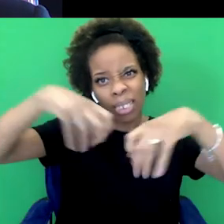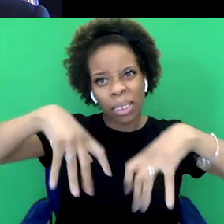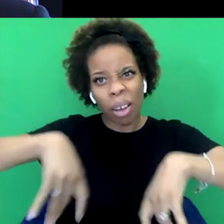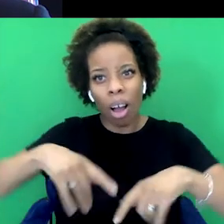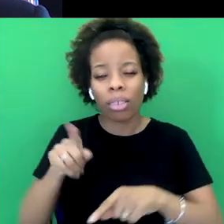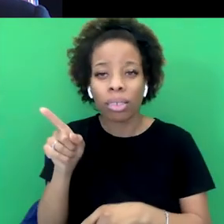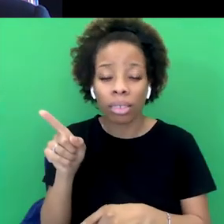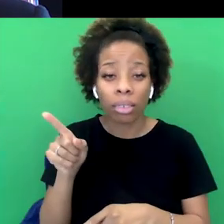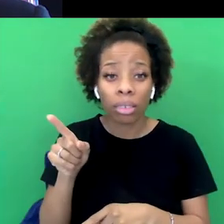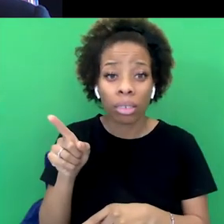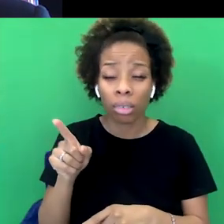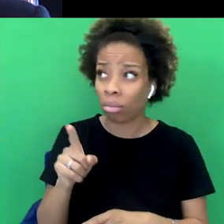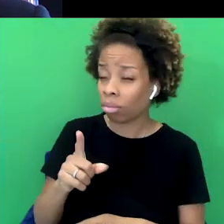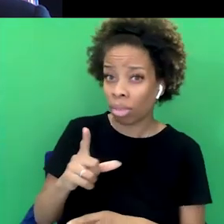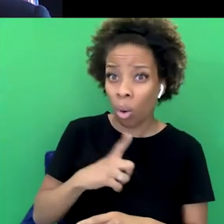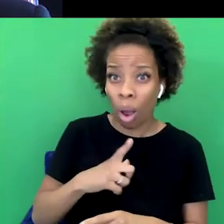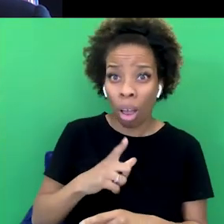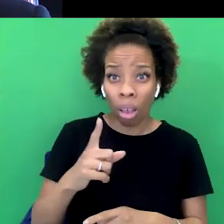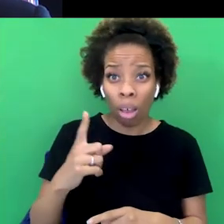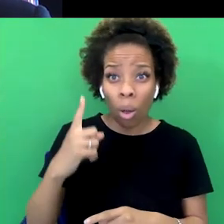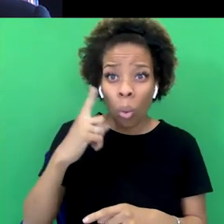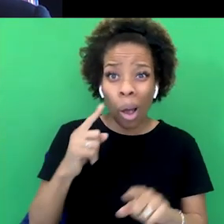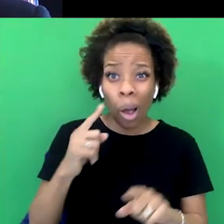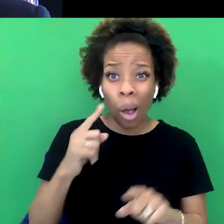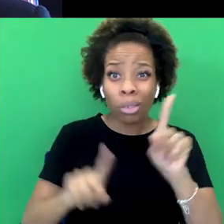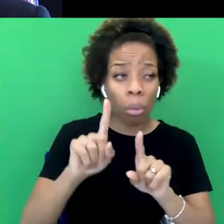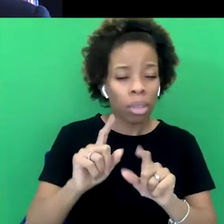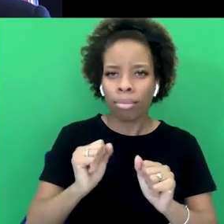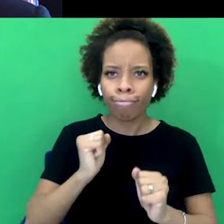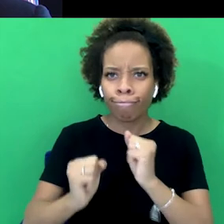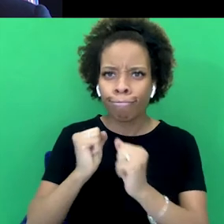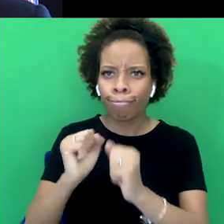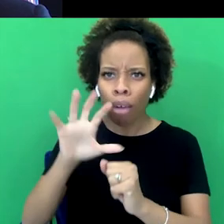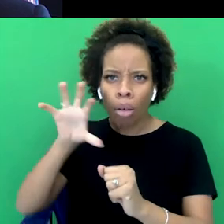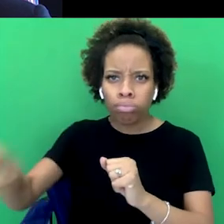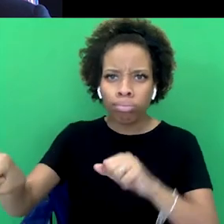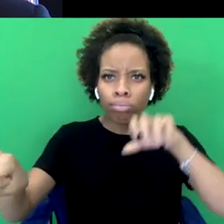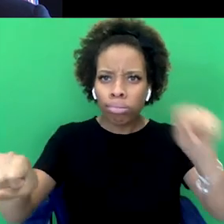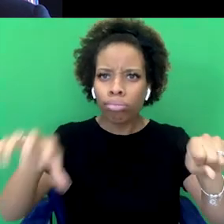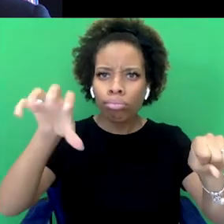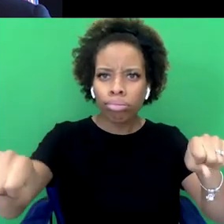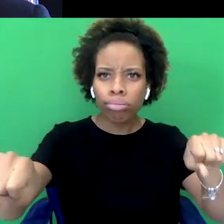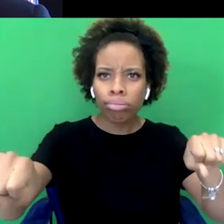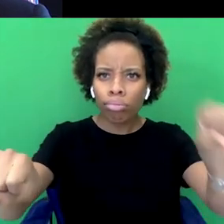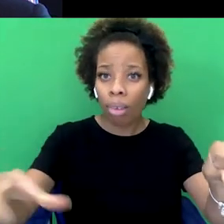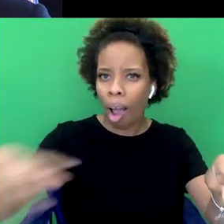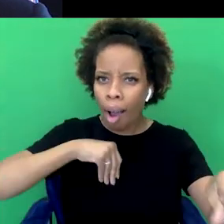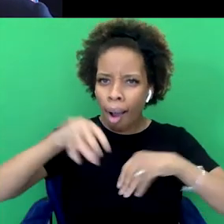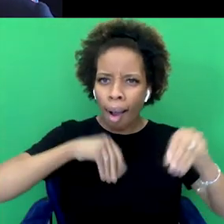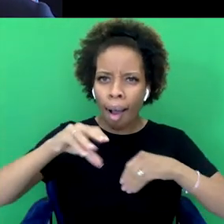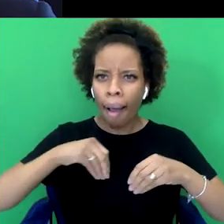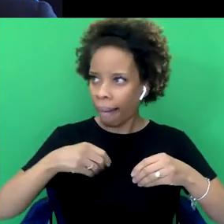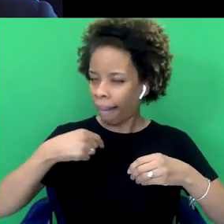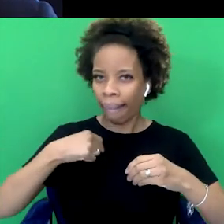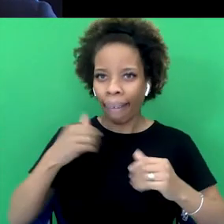kind of violence and aggression of white supremacy to go up and take over other people. That's very well put. When people say, you